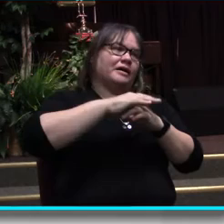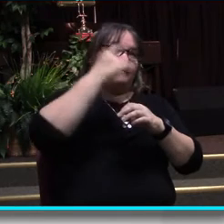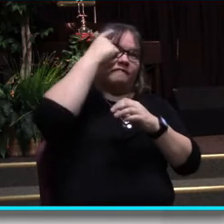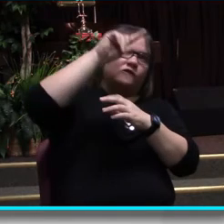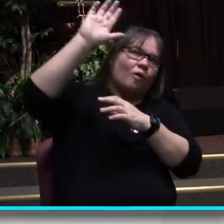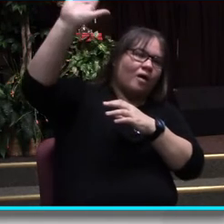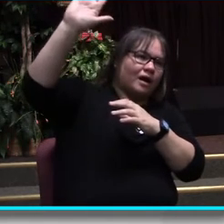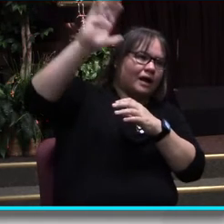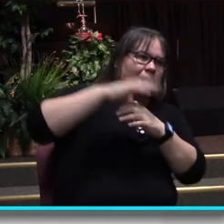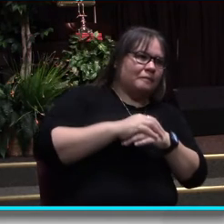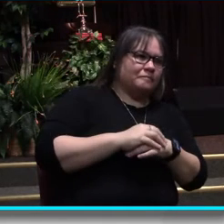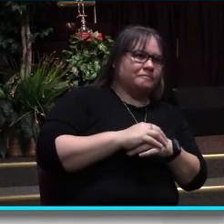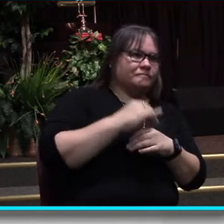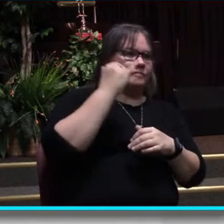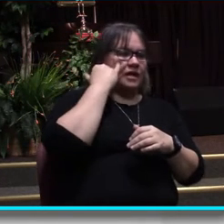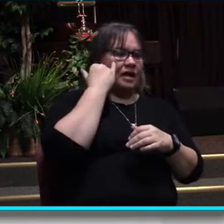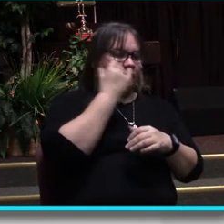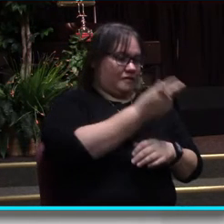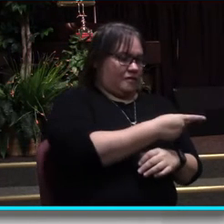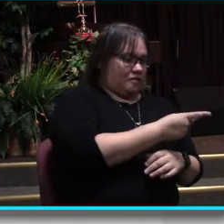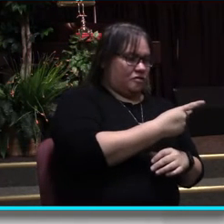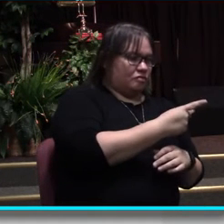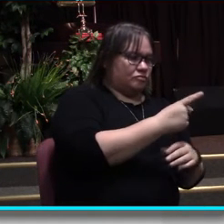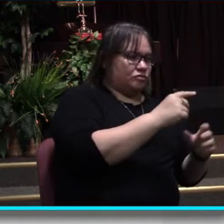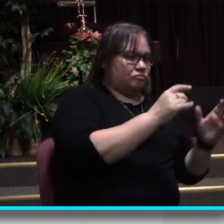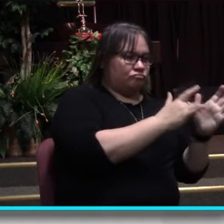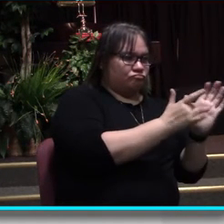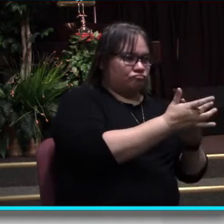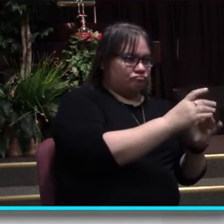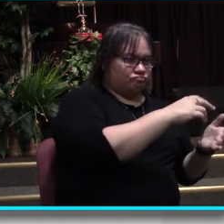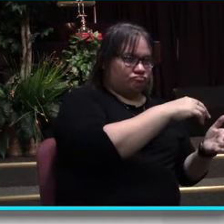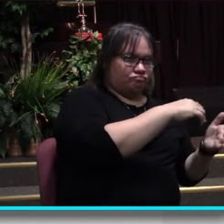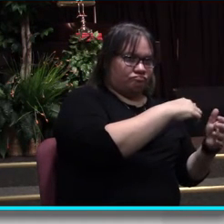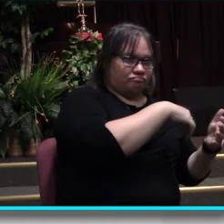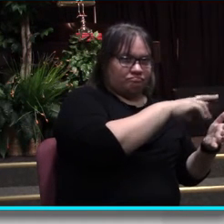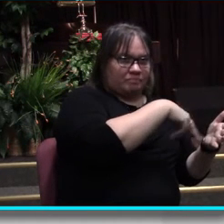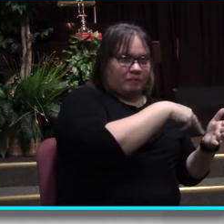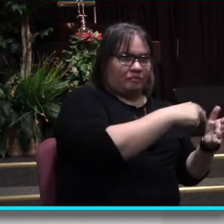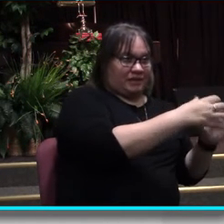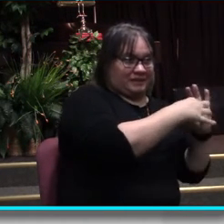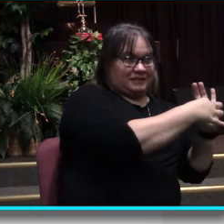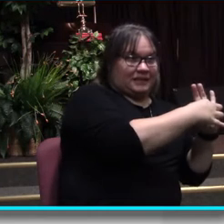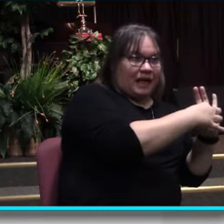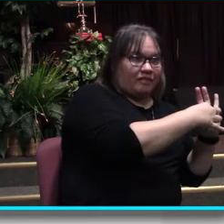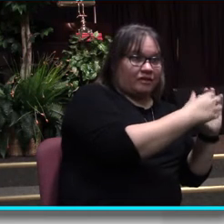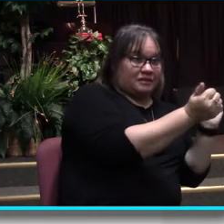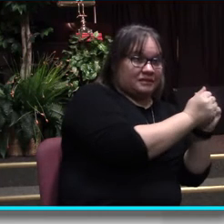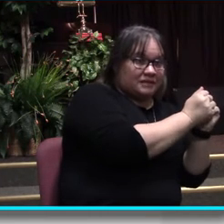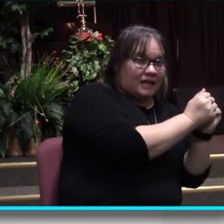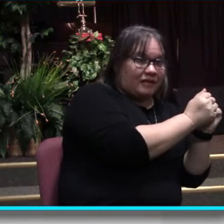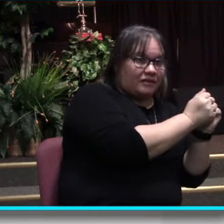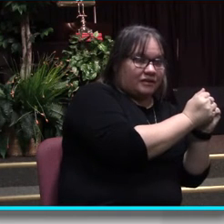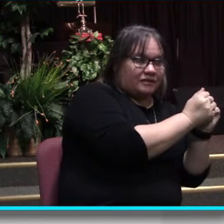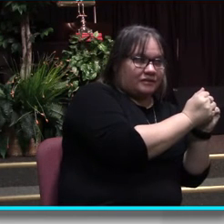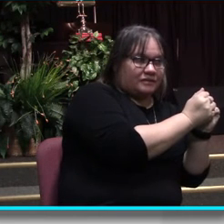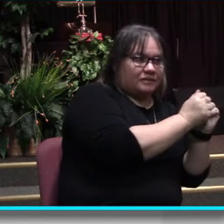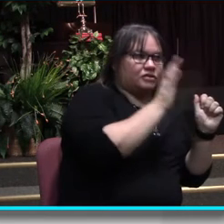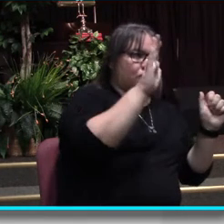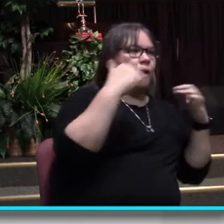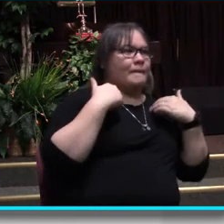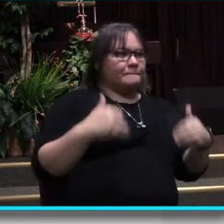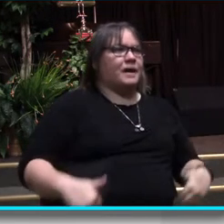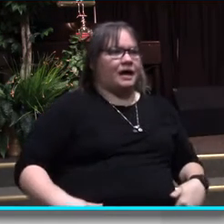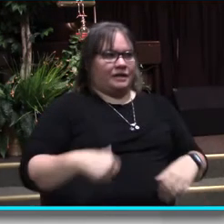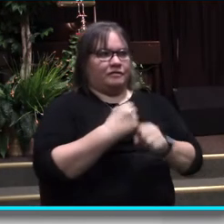him. Now, if you put these two passages together, here is what you get. Your body was made